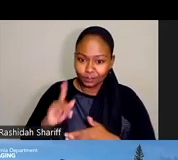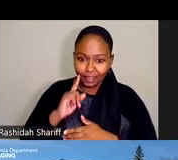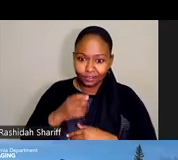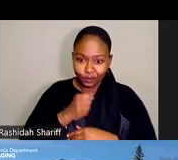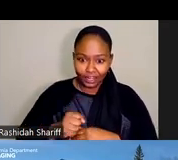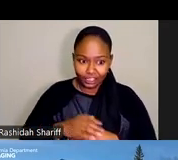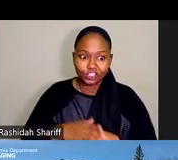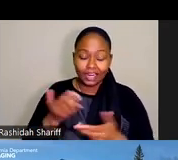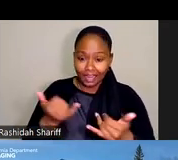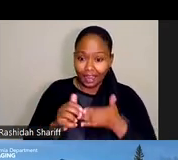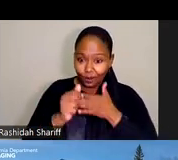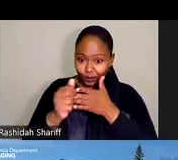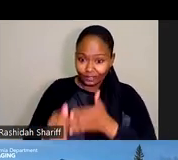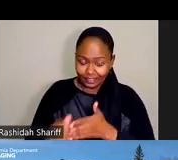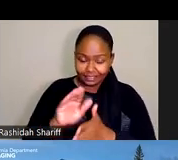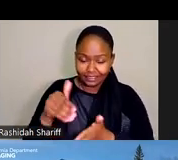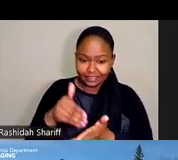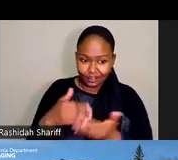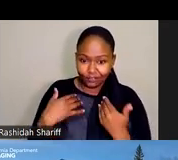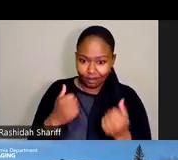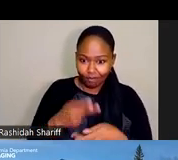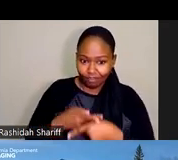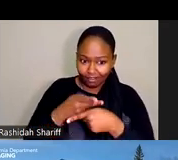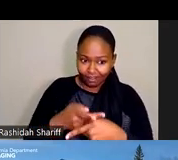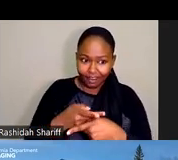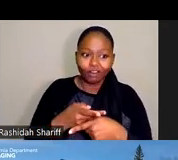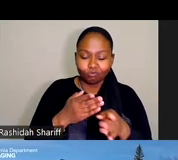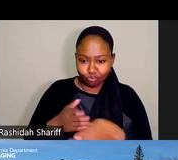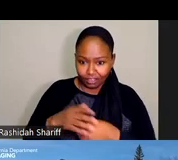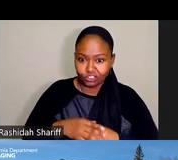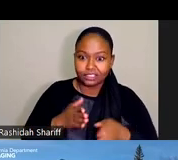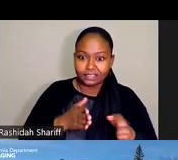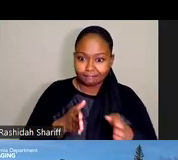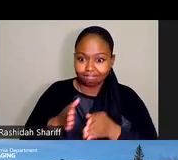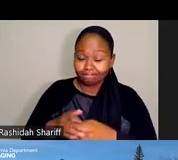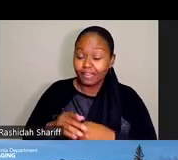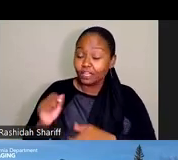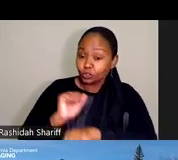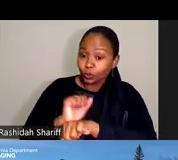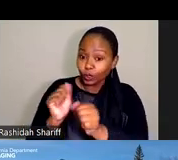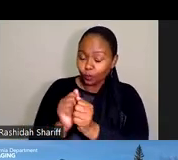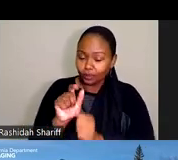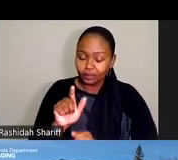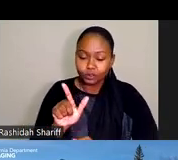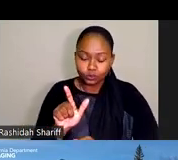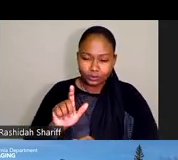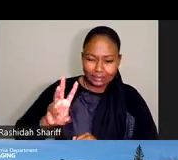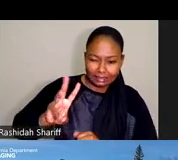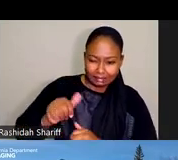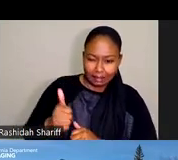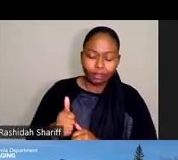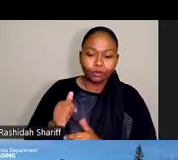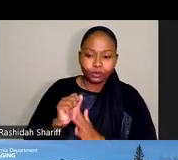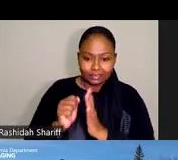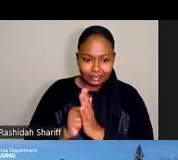leads the Center for Healthcare Strategies and is working with the 26 other states that are following California's